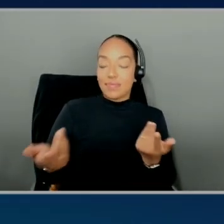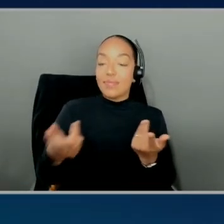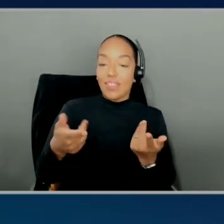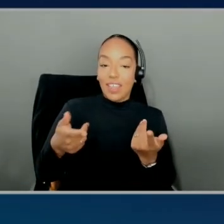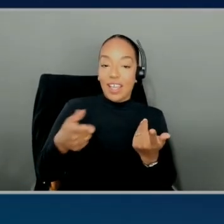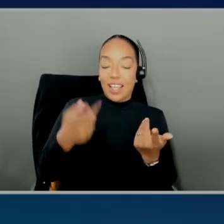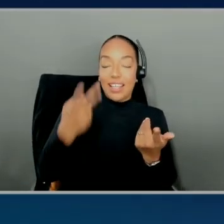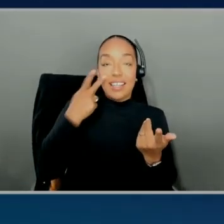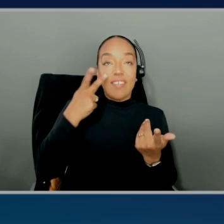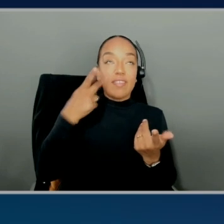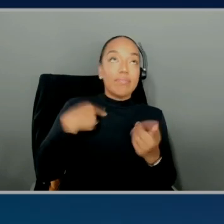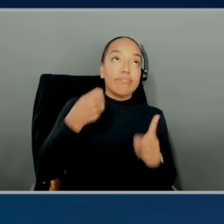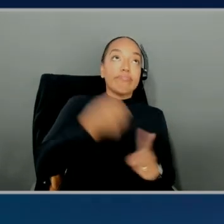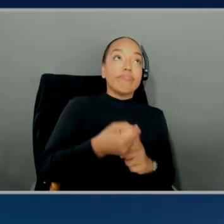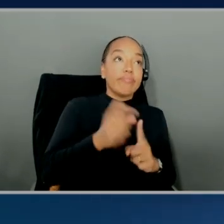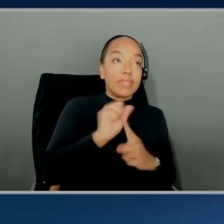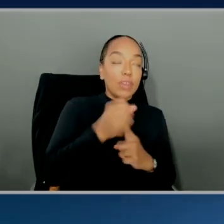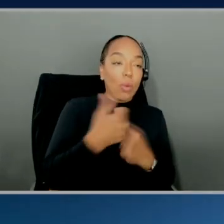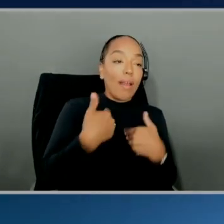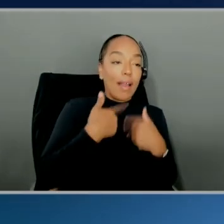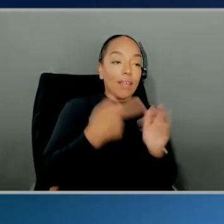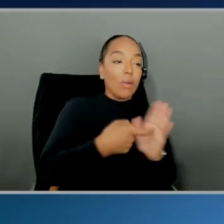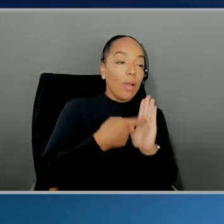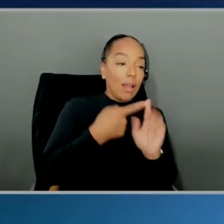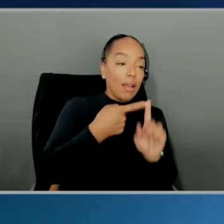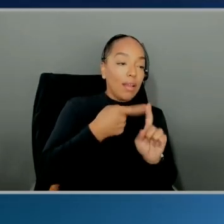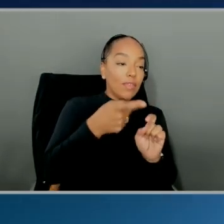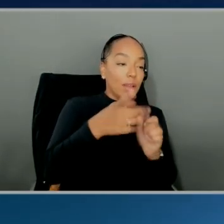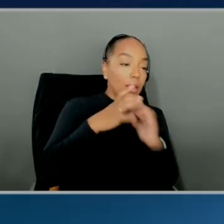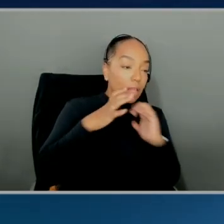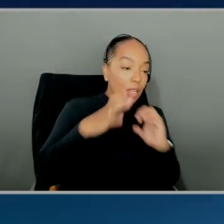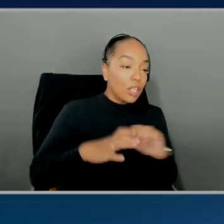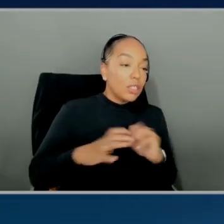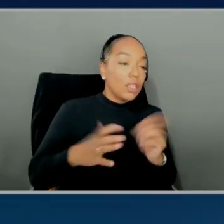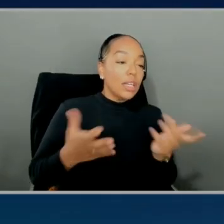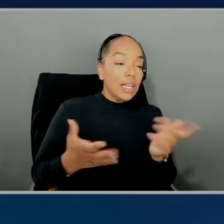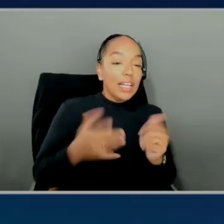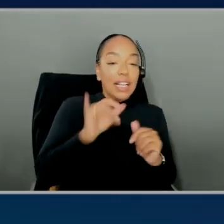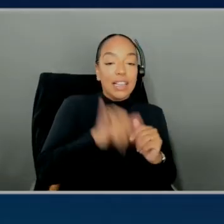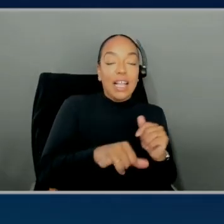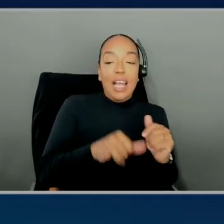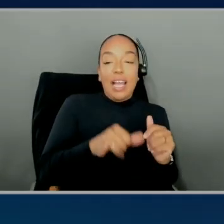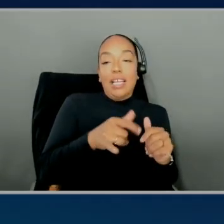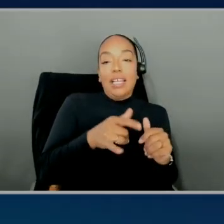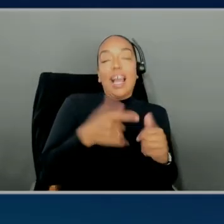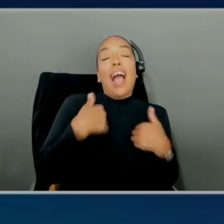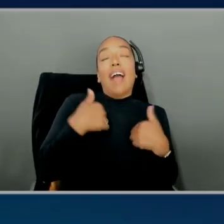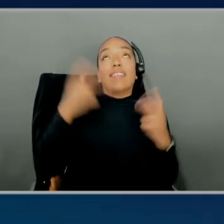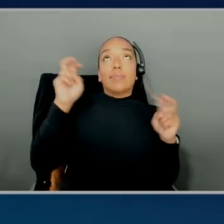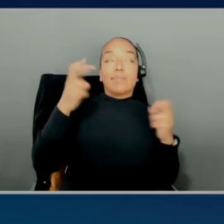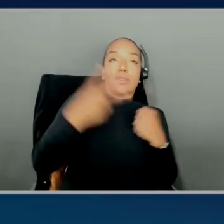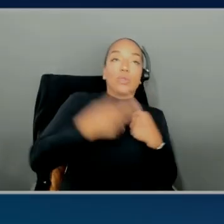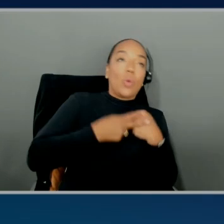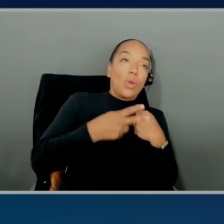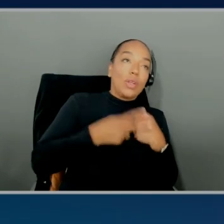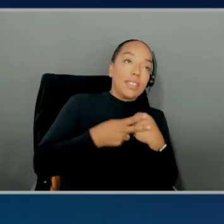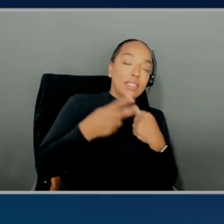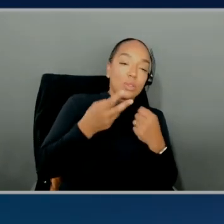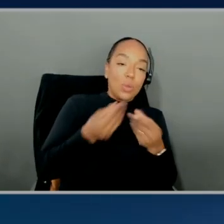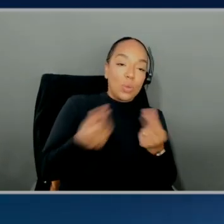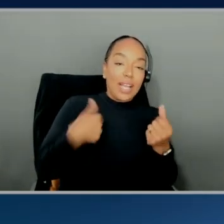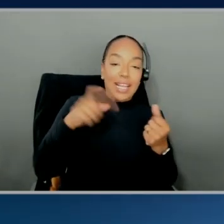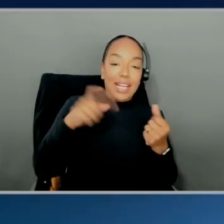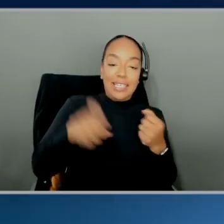I have a requirement from the customer. In this case, they're saying, I have a stored solution, and I need to store multimedia files,